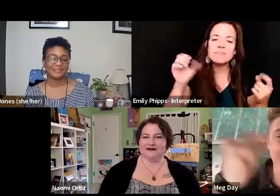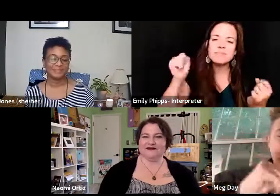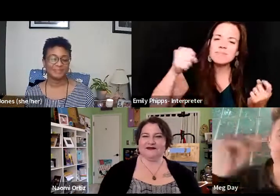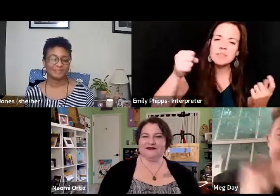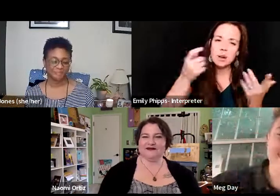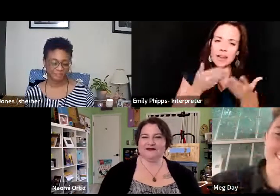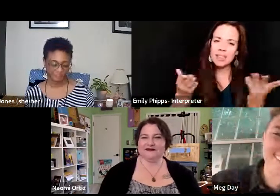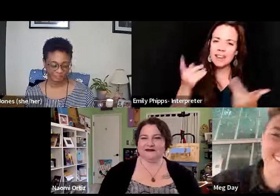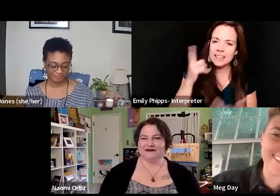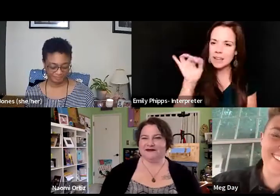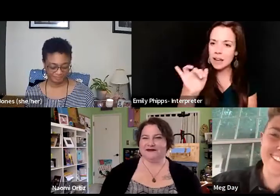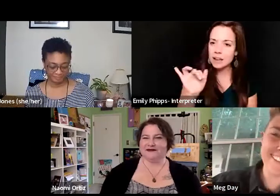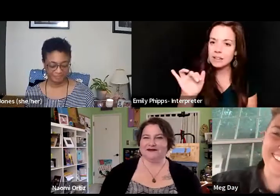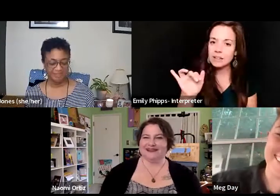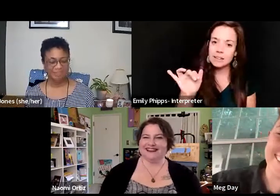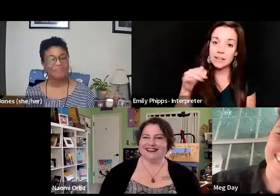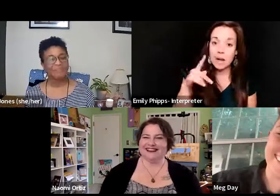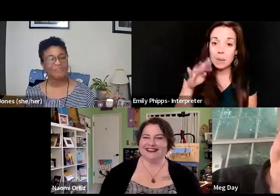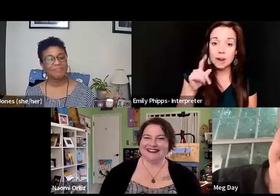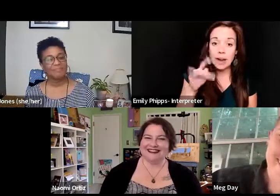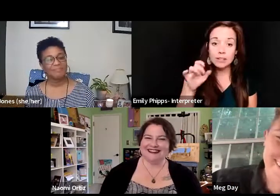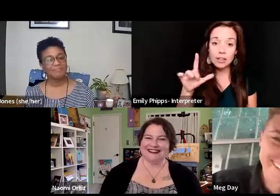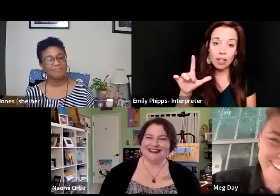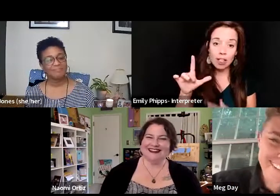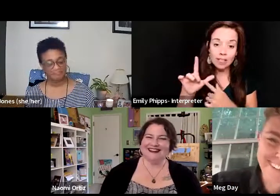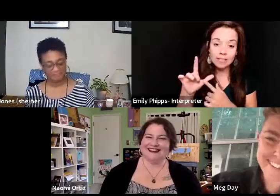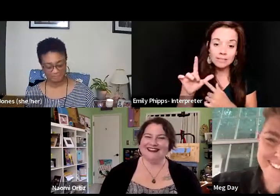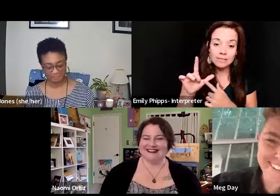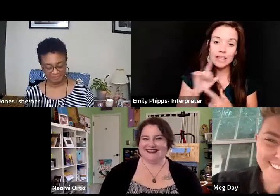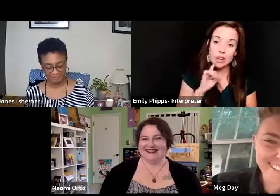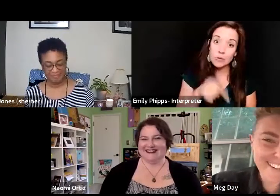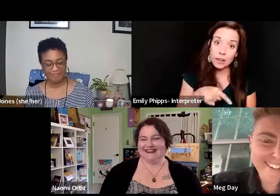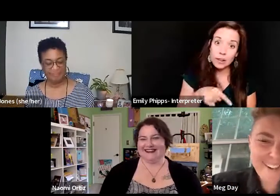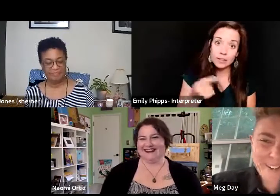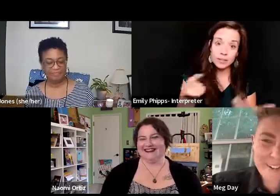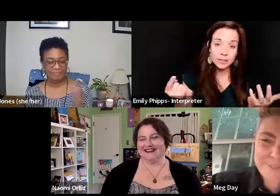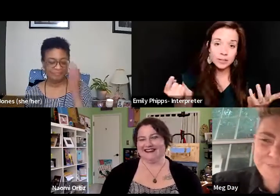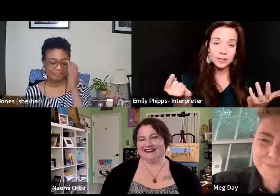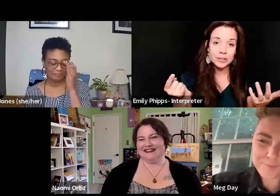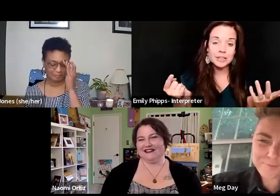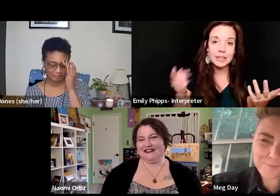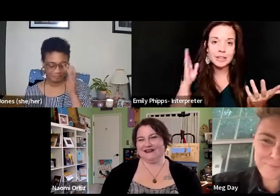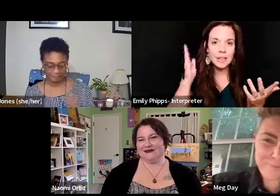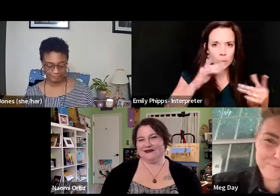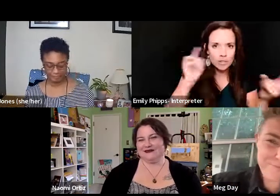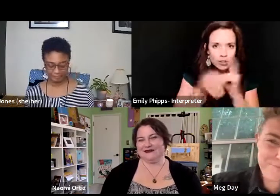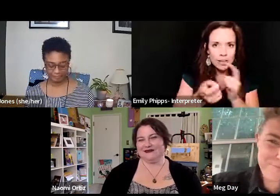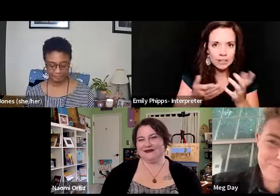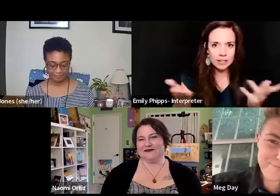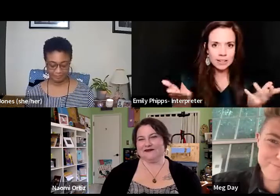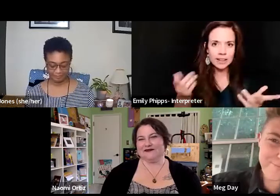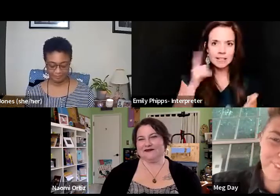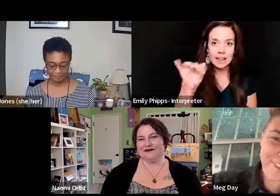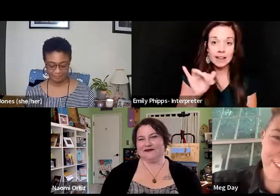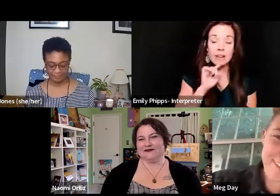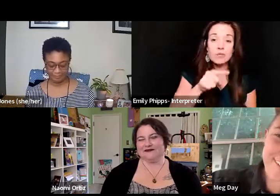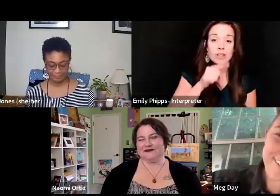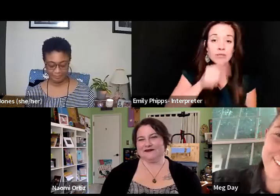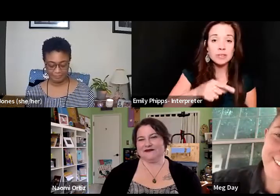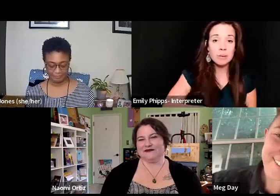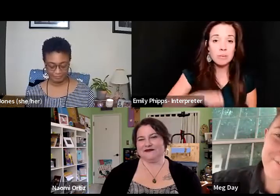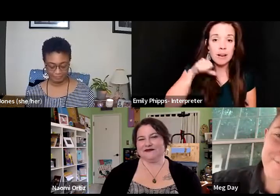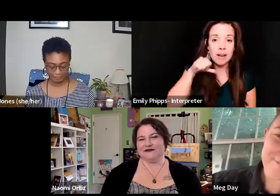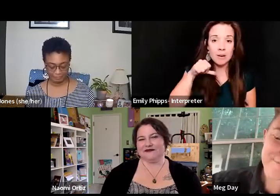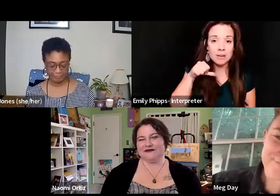like more like practical or whatever, like that are real, that are, that will change things. Like I'm really proud that